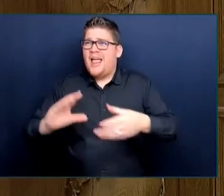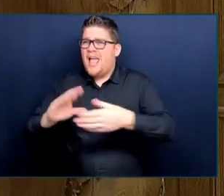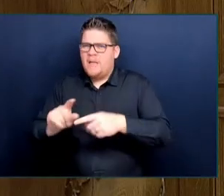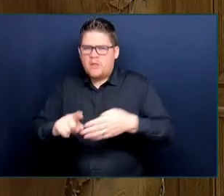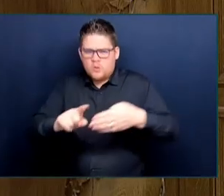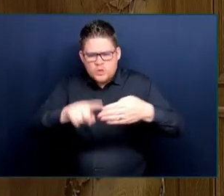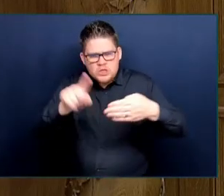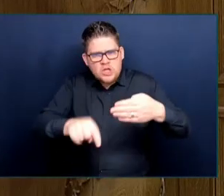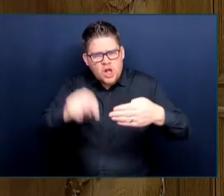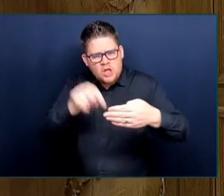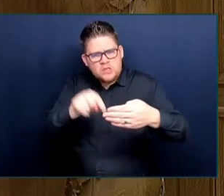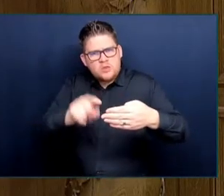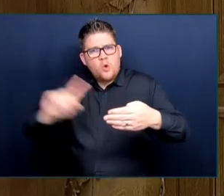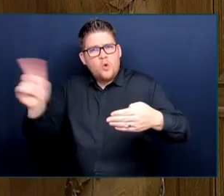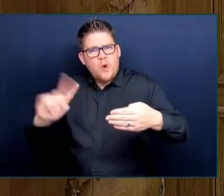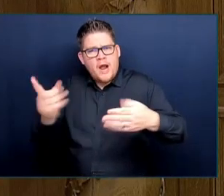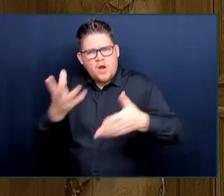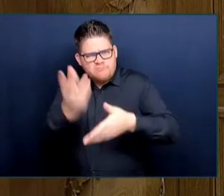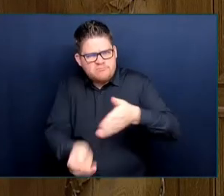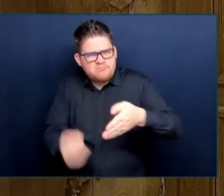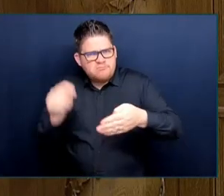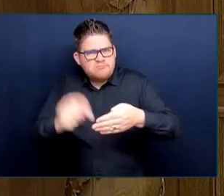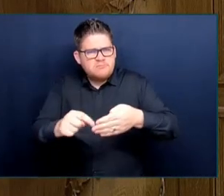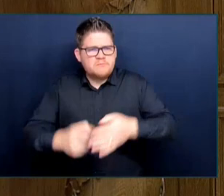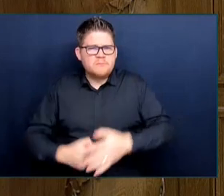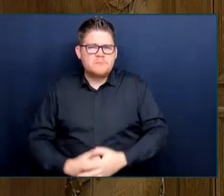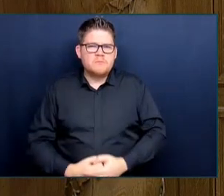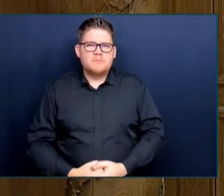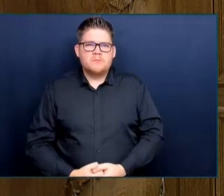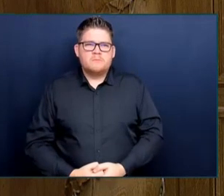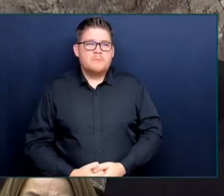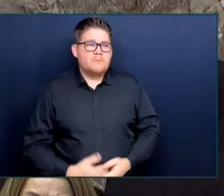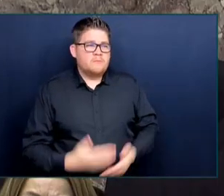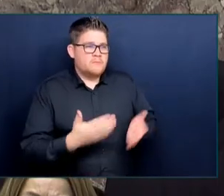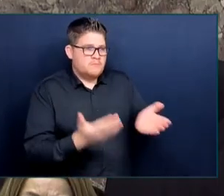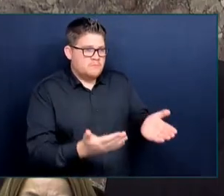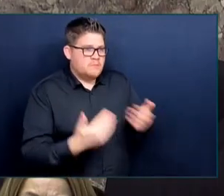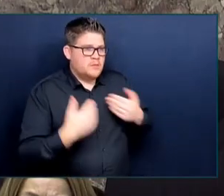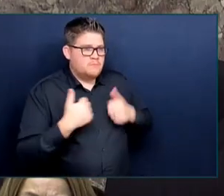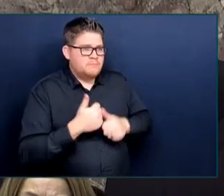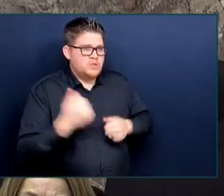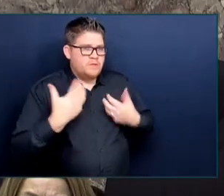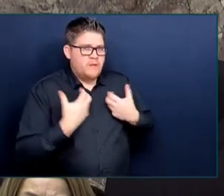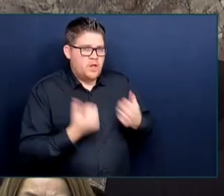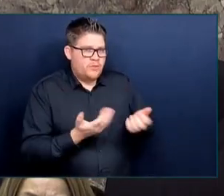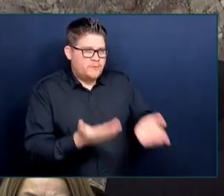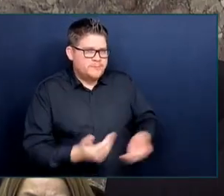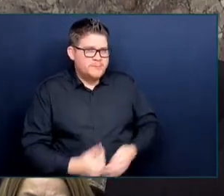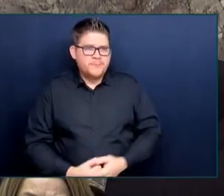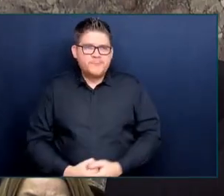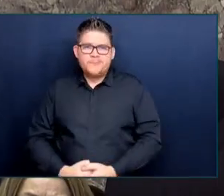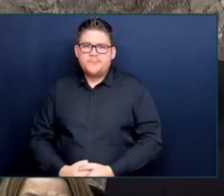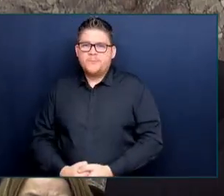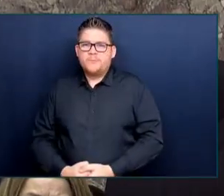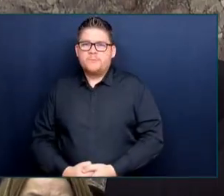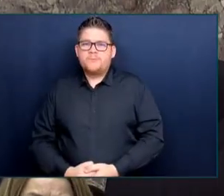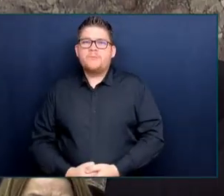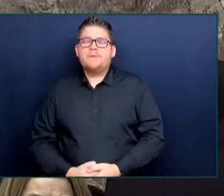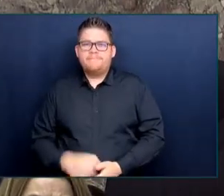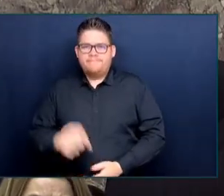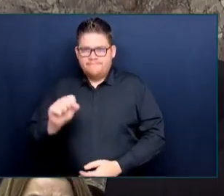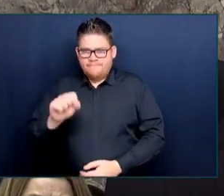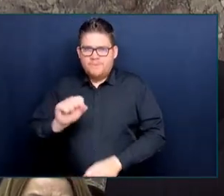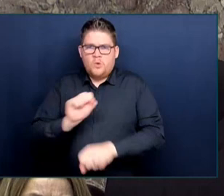Minister of Health. Well, thank you very much, Honourable Speaker. And yes, indeed, working with the BC Nurses Union, working